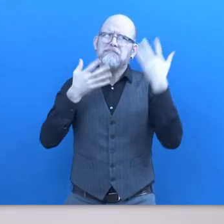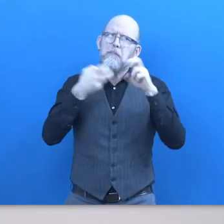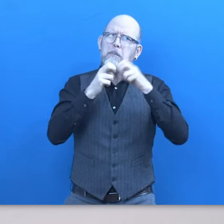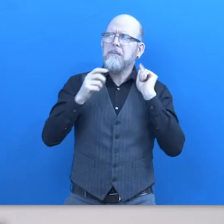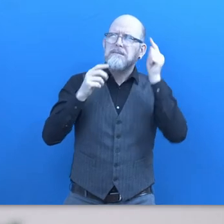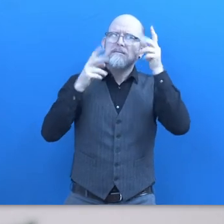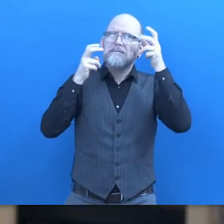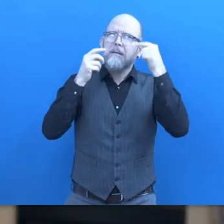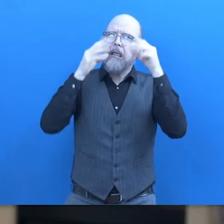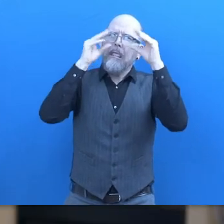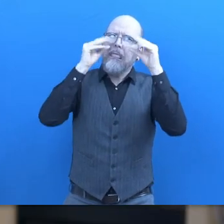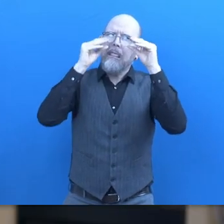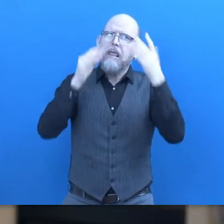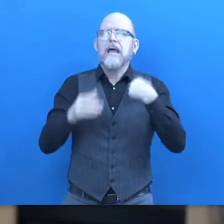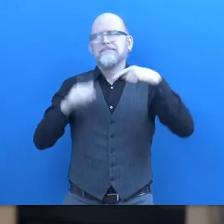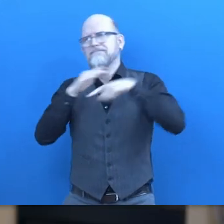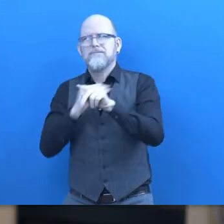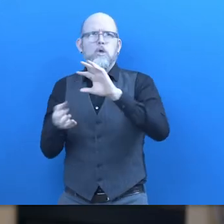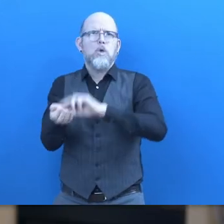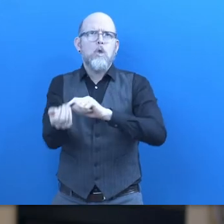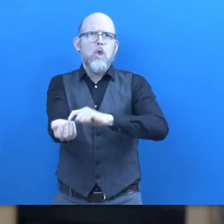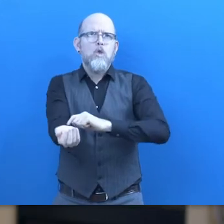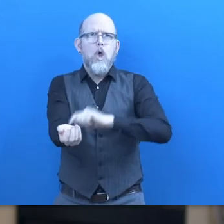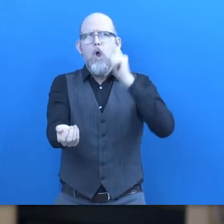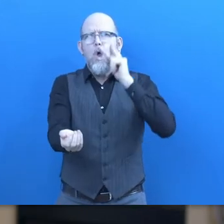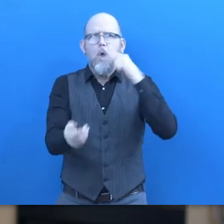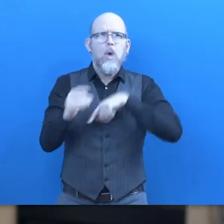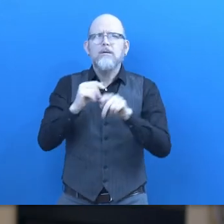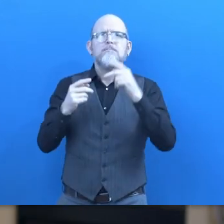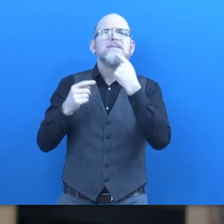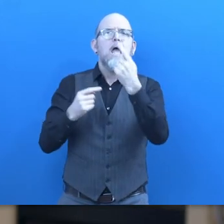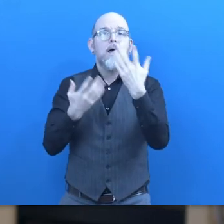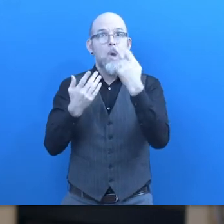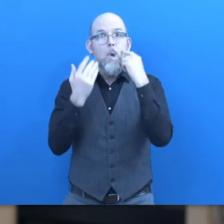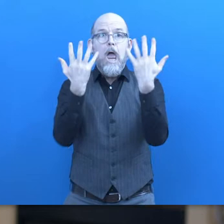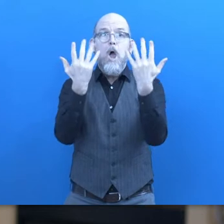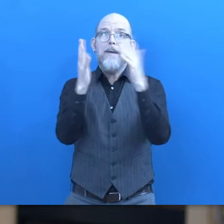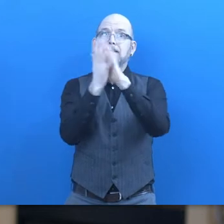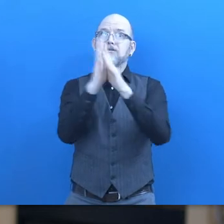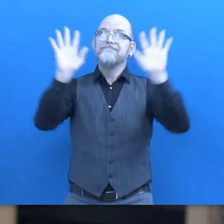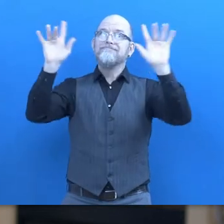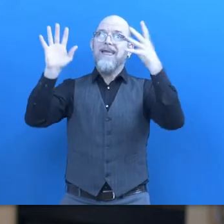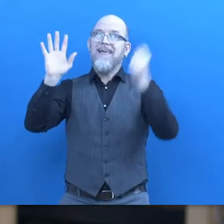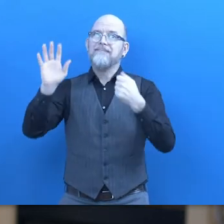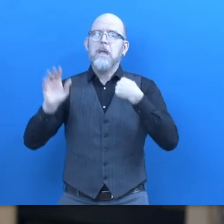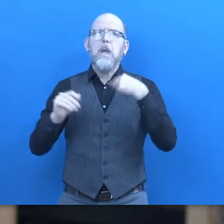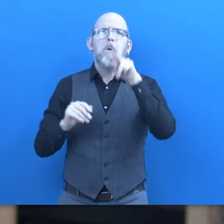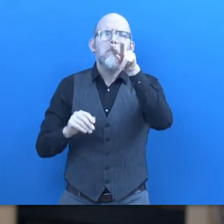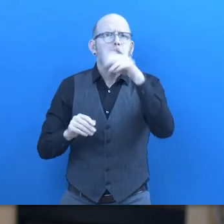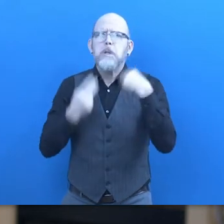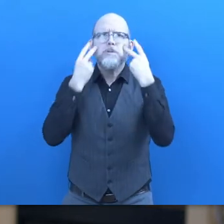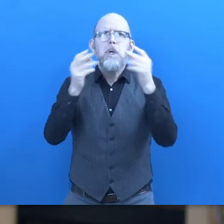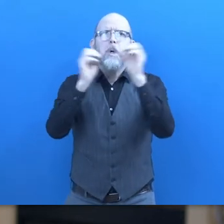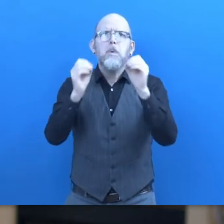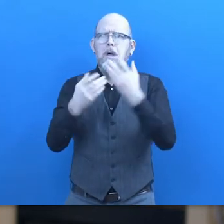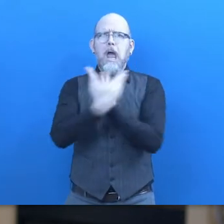to see my neurologist and he went to hold his hands out to the side and asked me how many fingers he was holding up and I said well your arms are missing there's a black